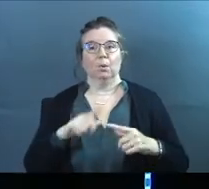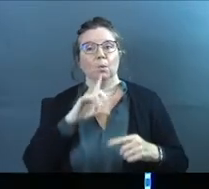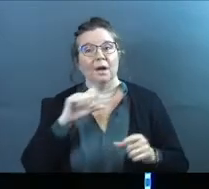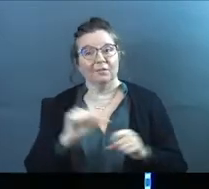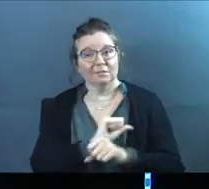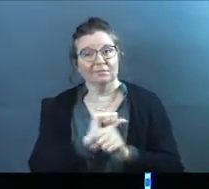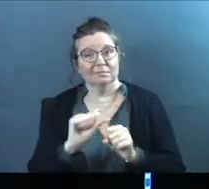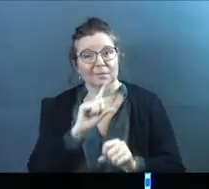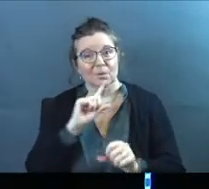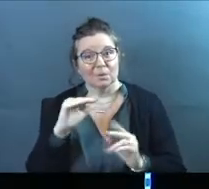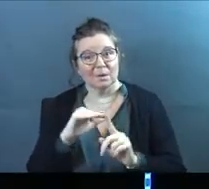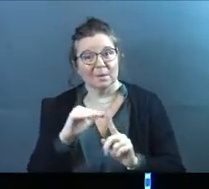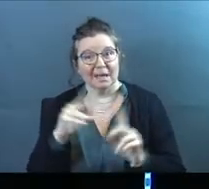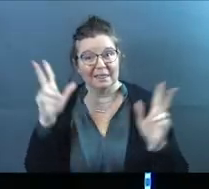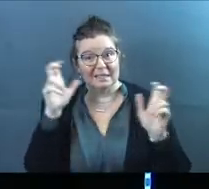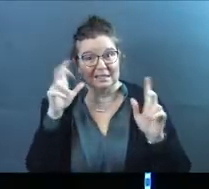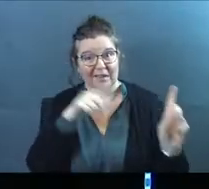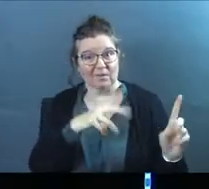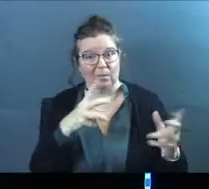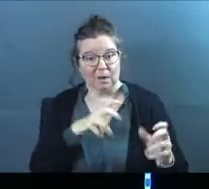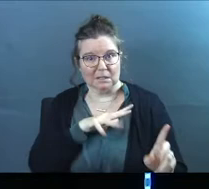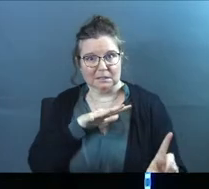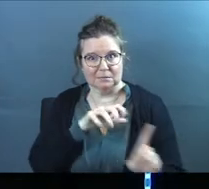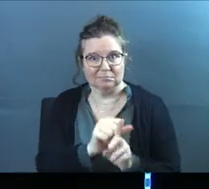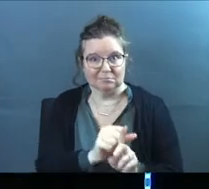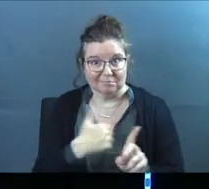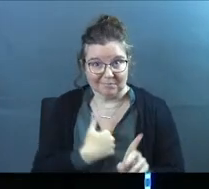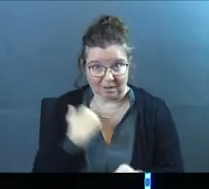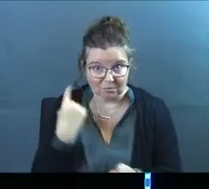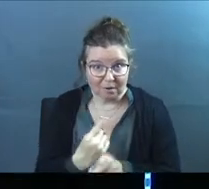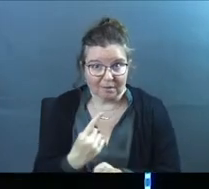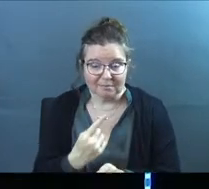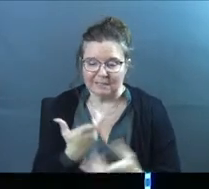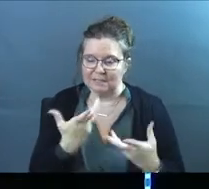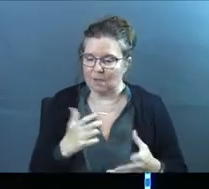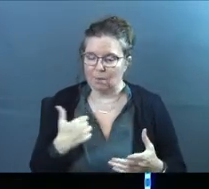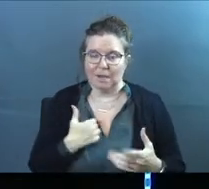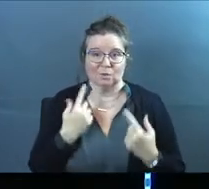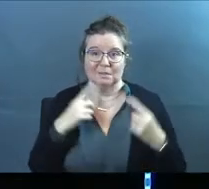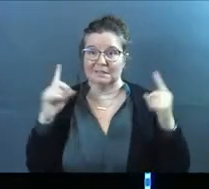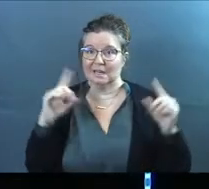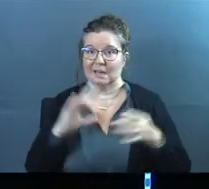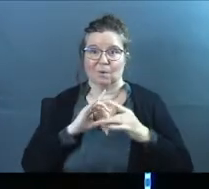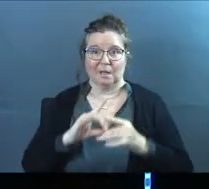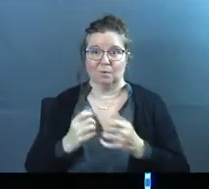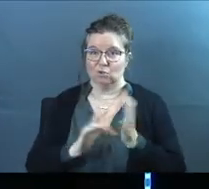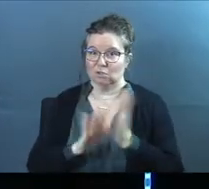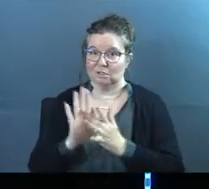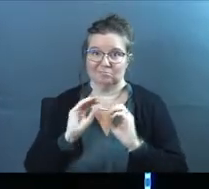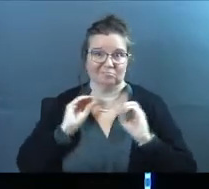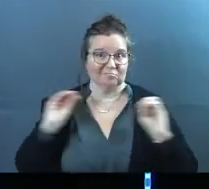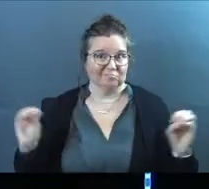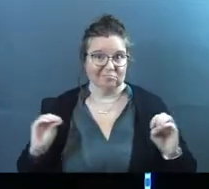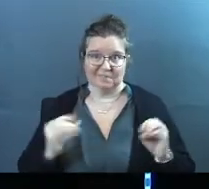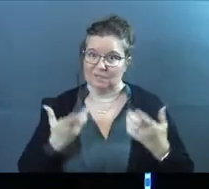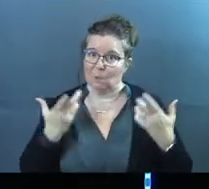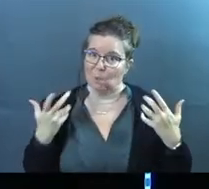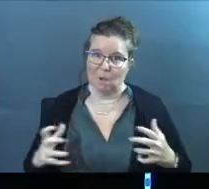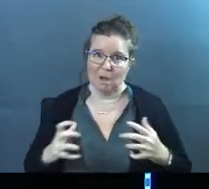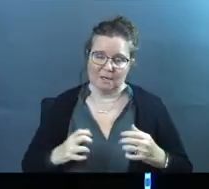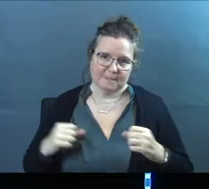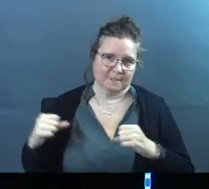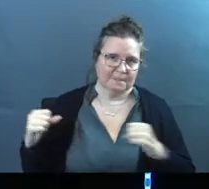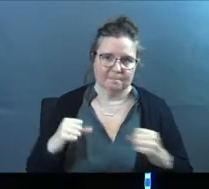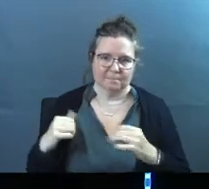have to be reminded that the devil is out to get us. Amen? He does not want us to succeed in our relationship with Jesus, and that's just a fact, right?